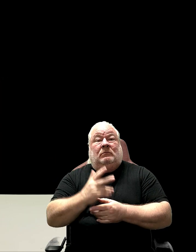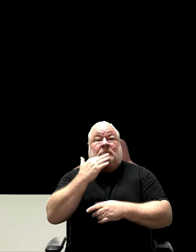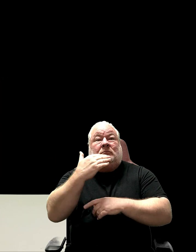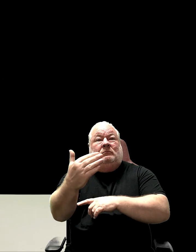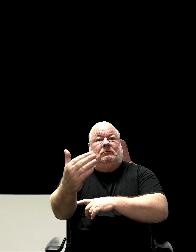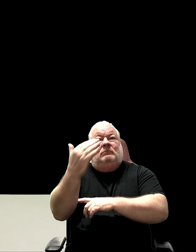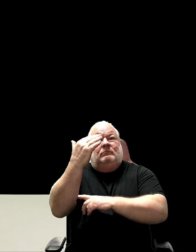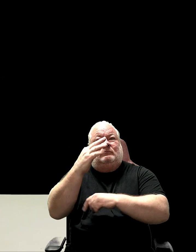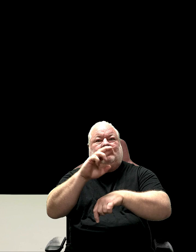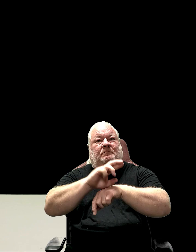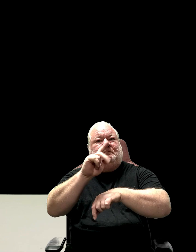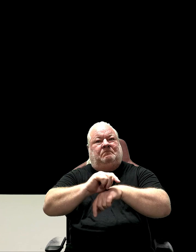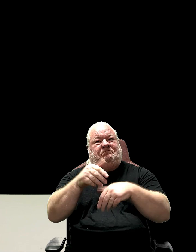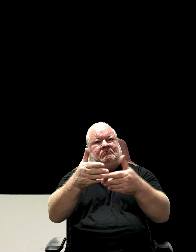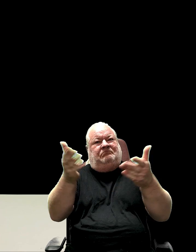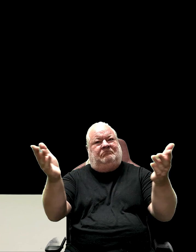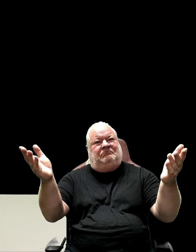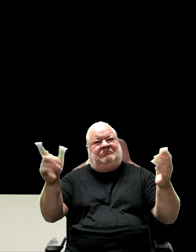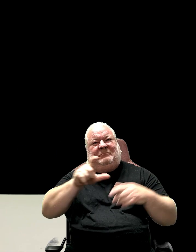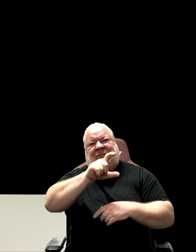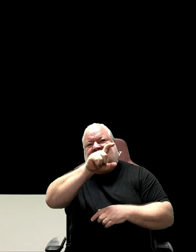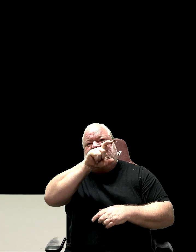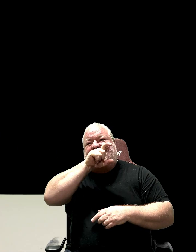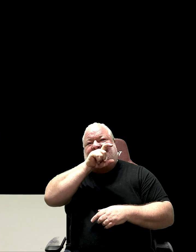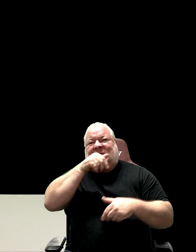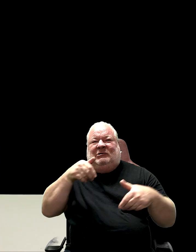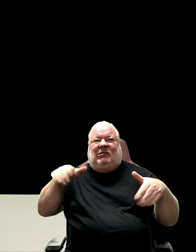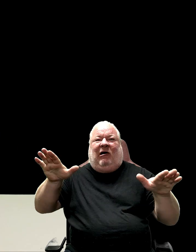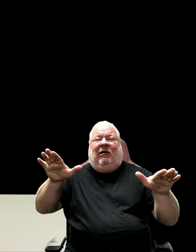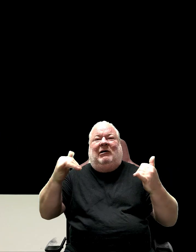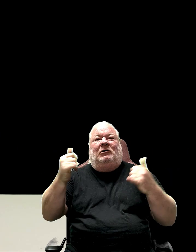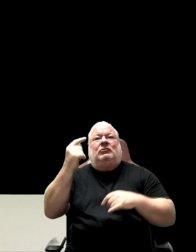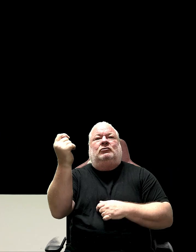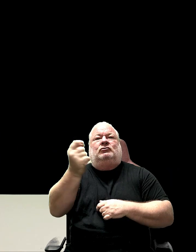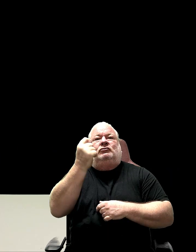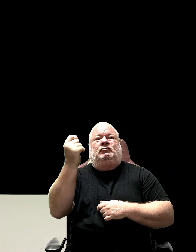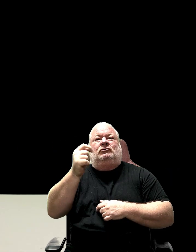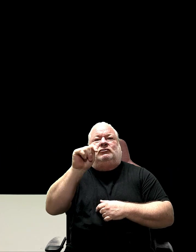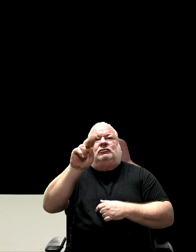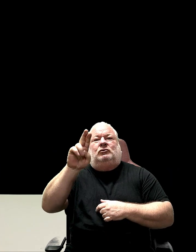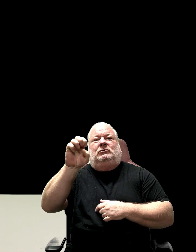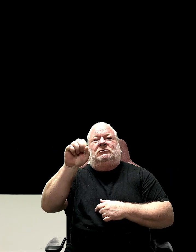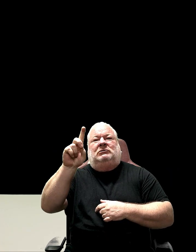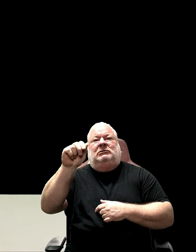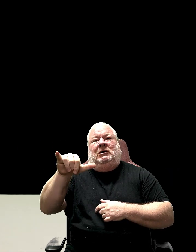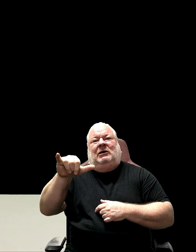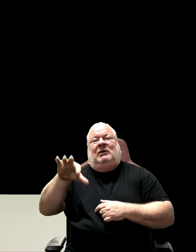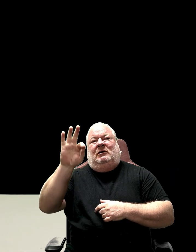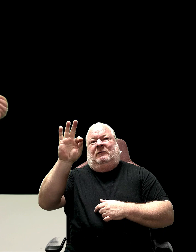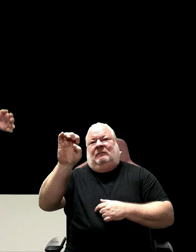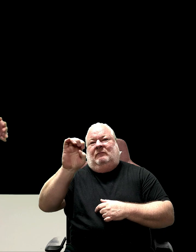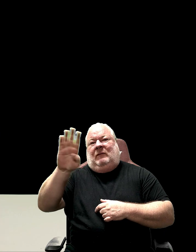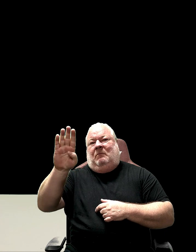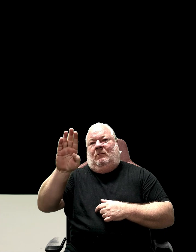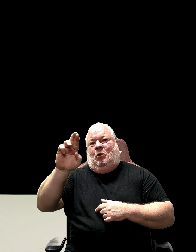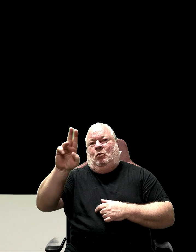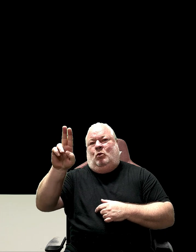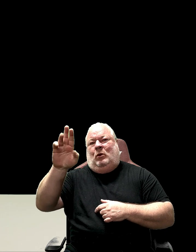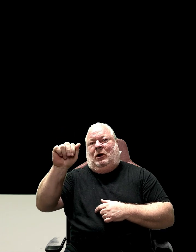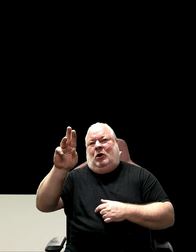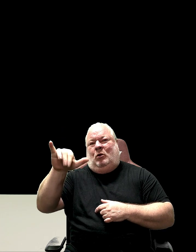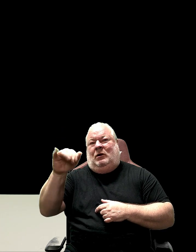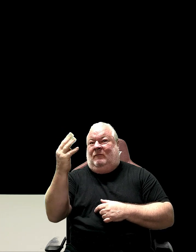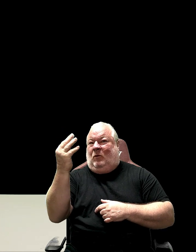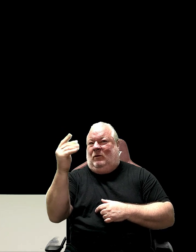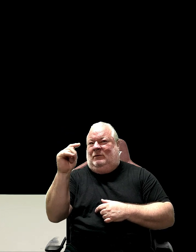Good morning, Raymond Temple Eagles! It's Tuesday, February 14th.